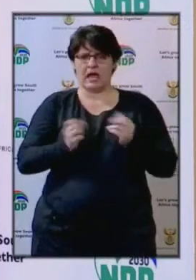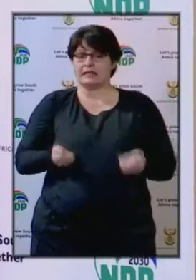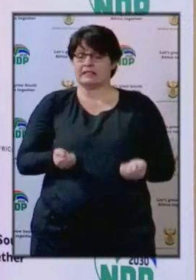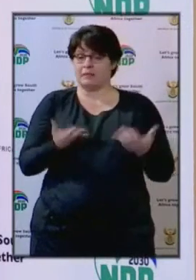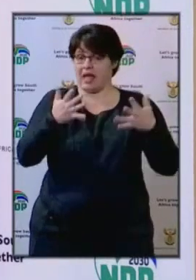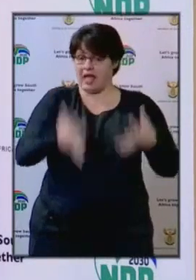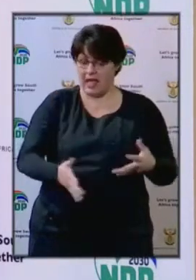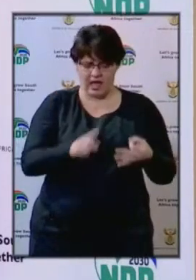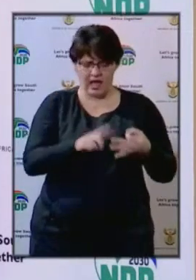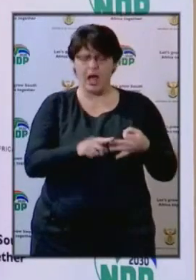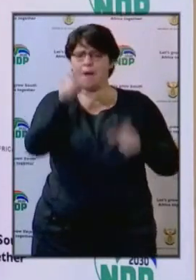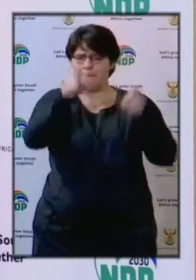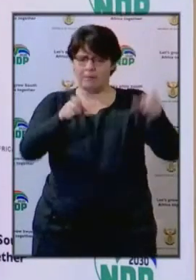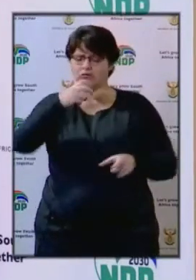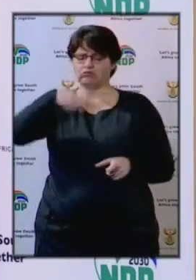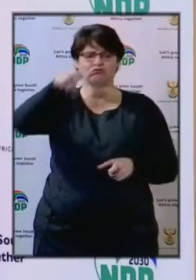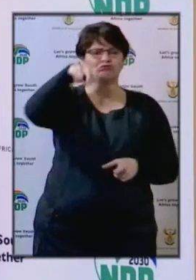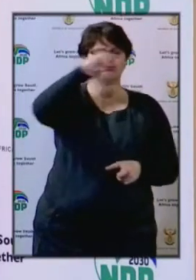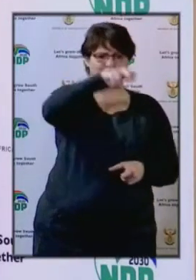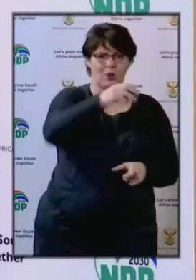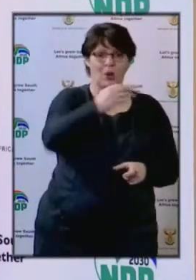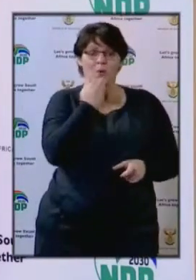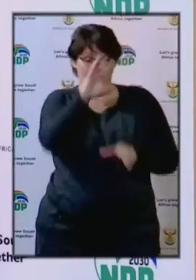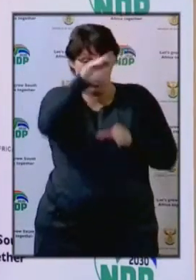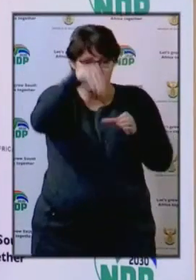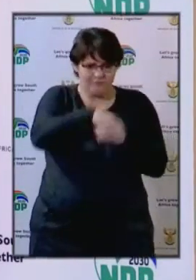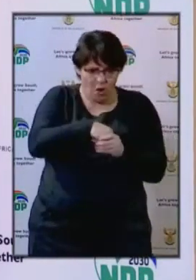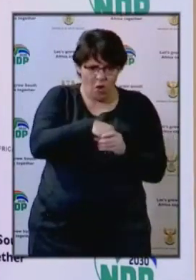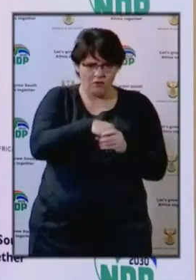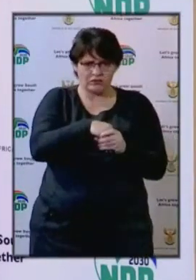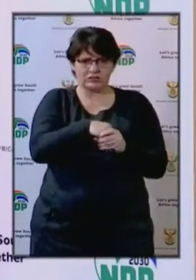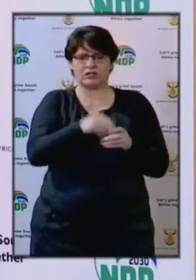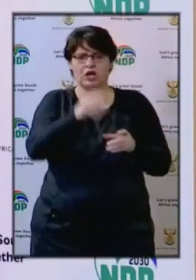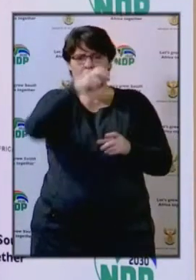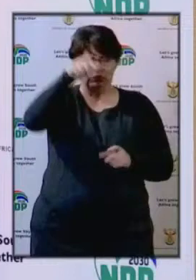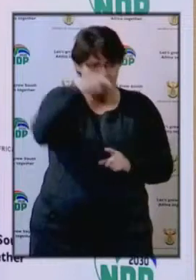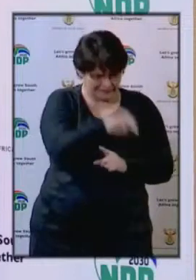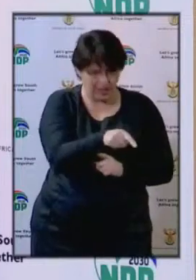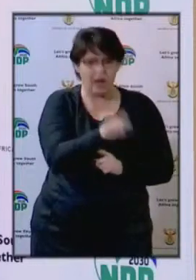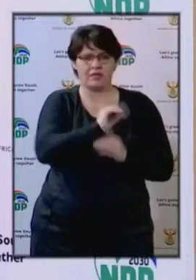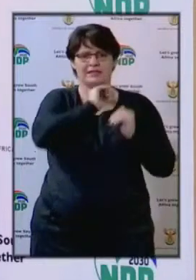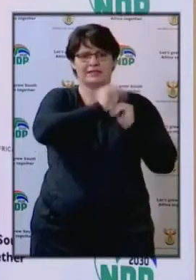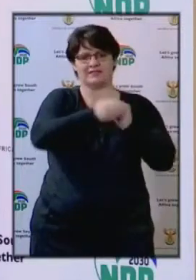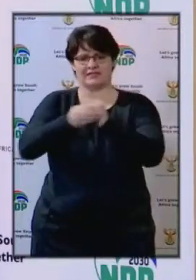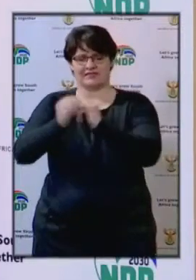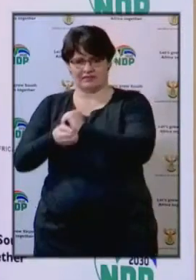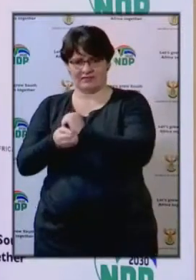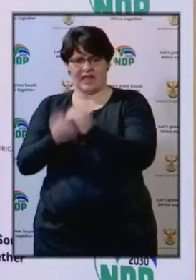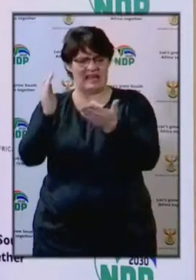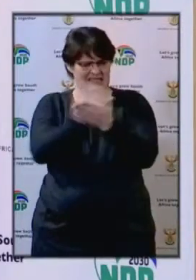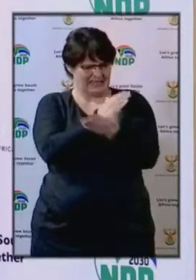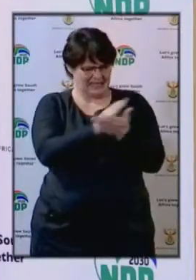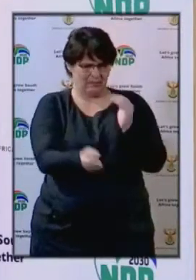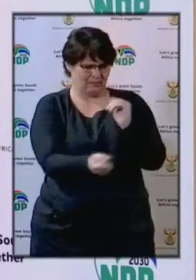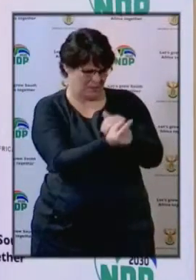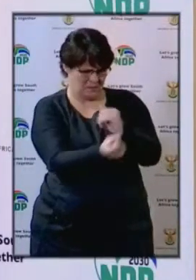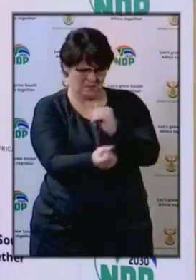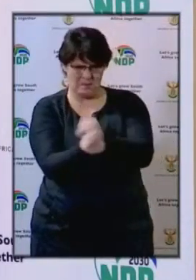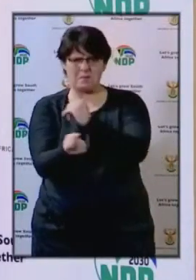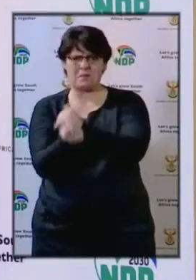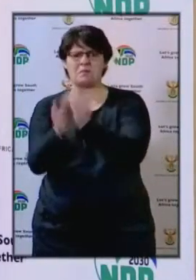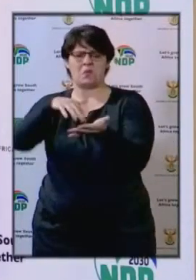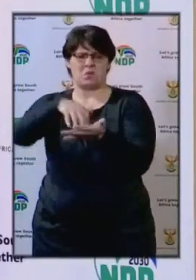and all those who are involved within the sector. Where there are weaknesses, as the Department of